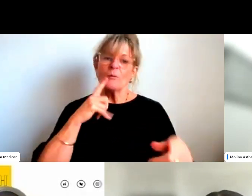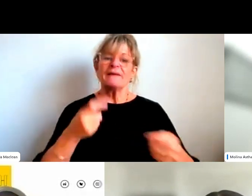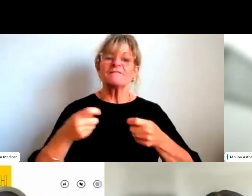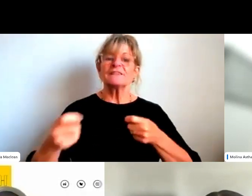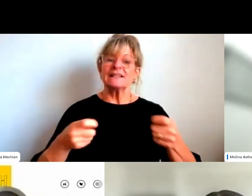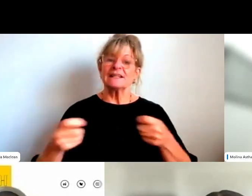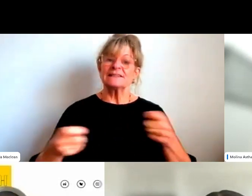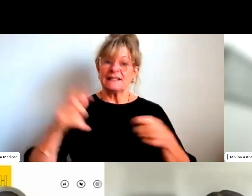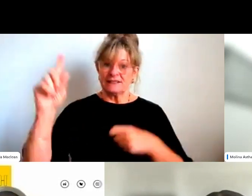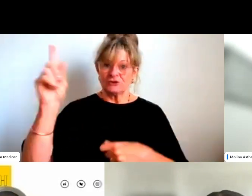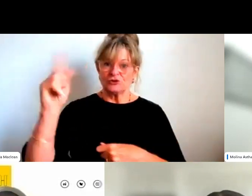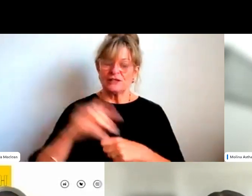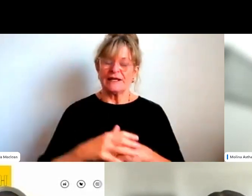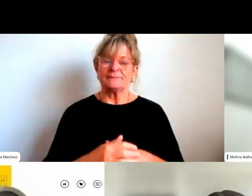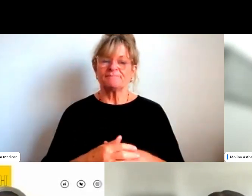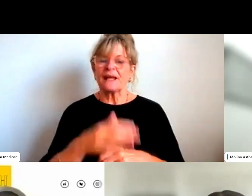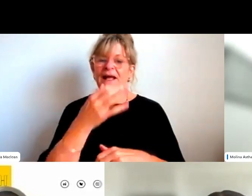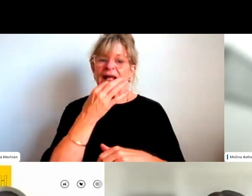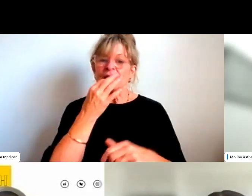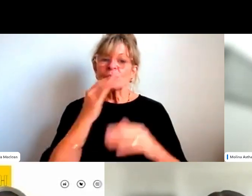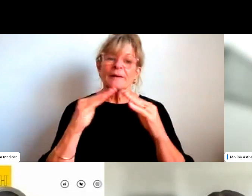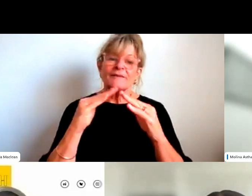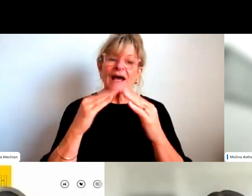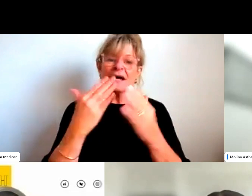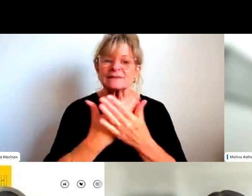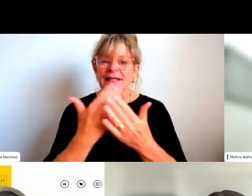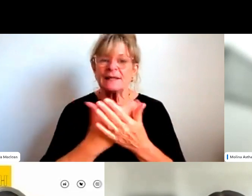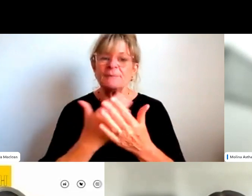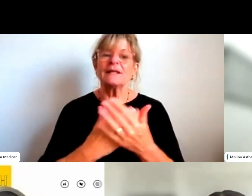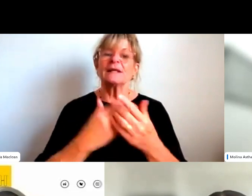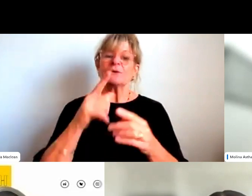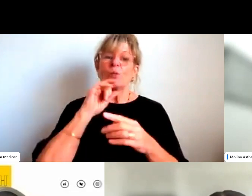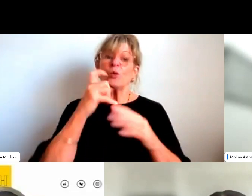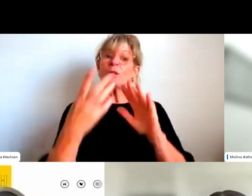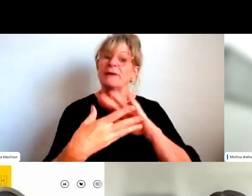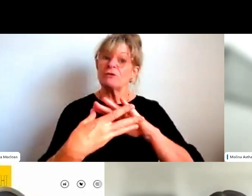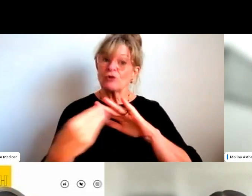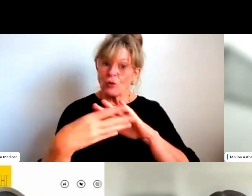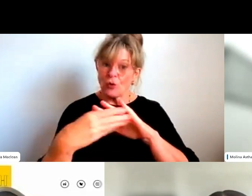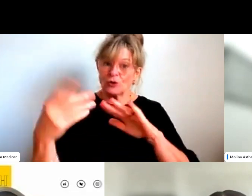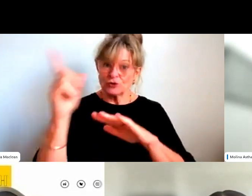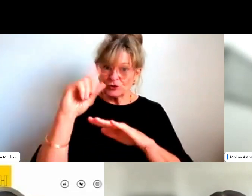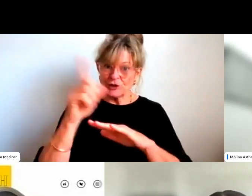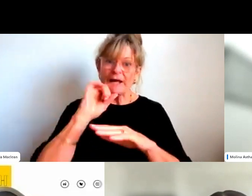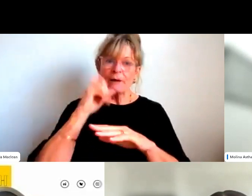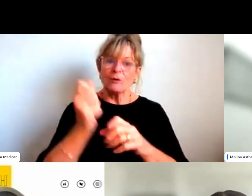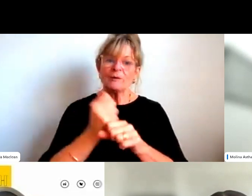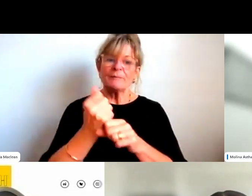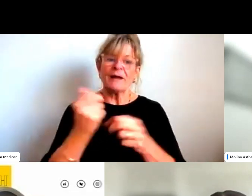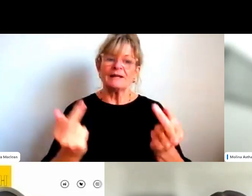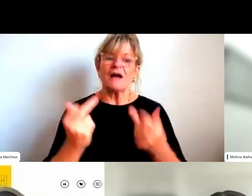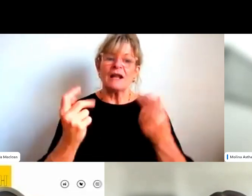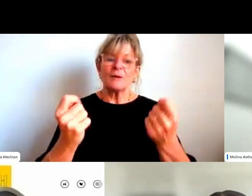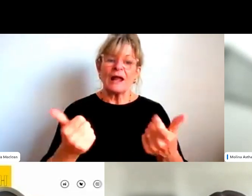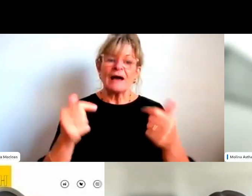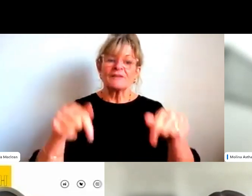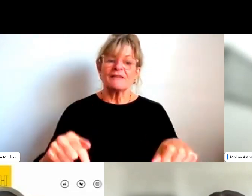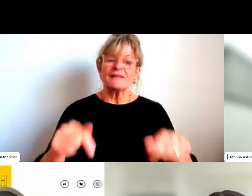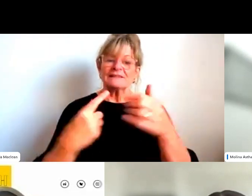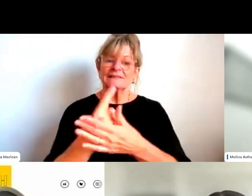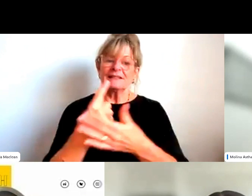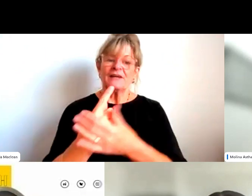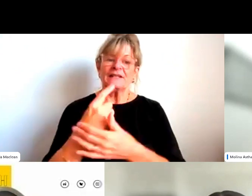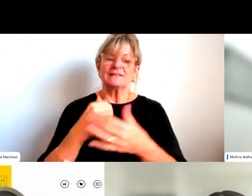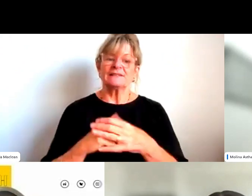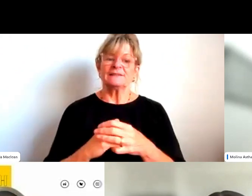housekeeping before we get started. Today's webinar will be recorded and will be made available after this particular event. So if you have any questions,